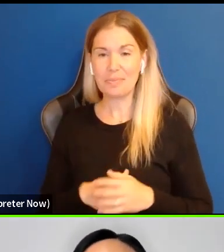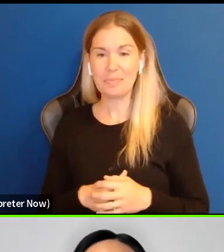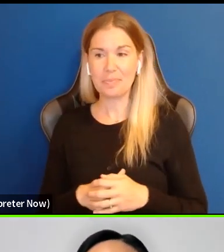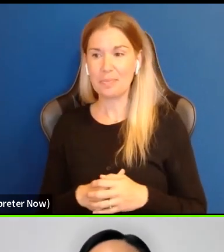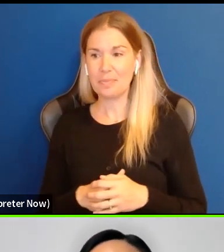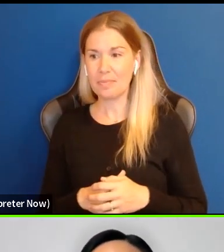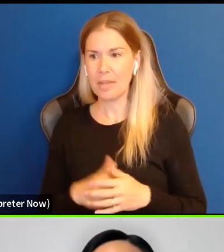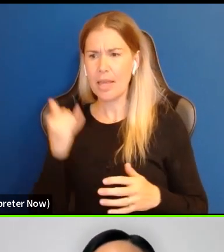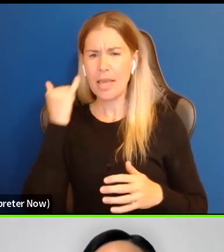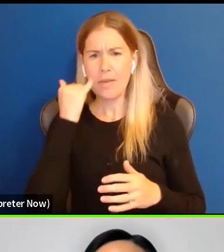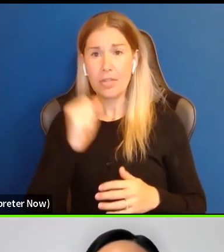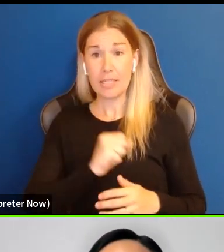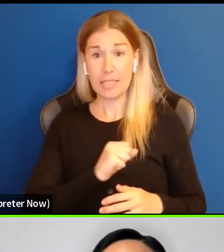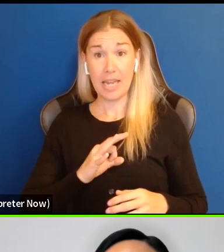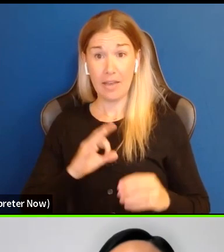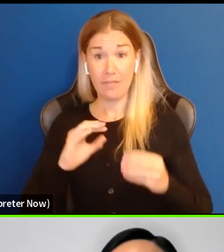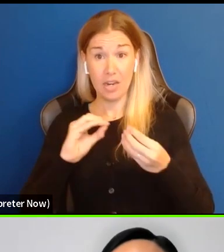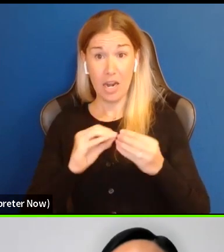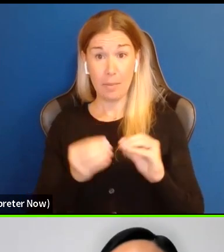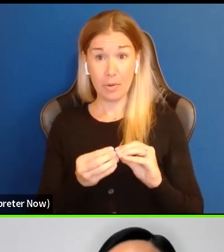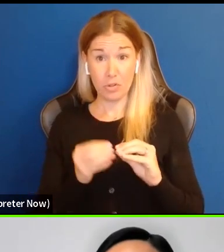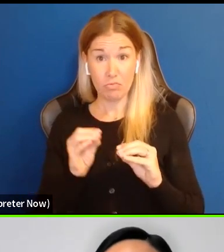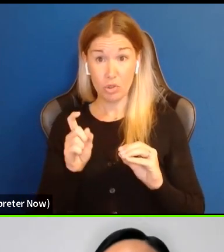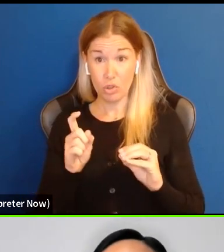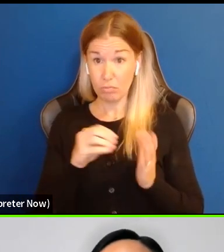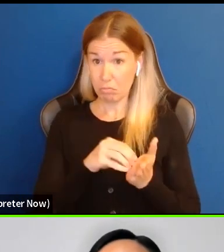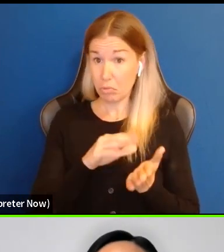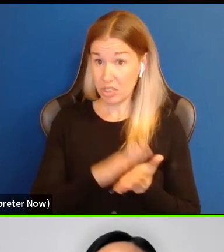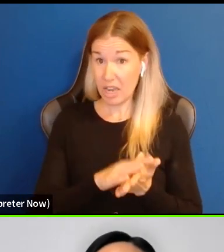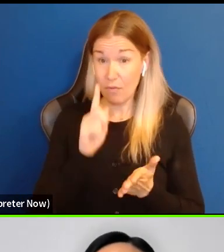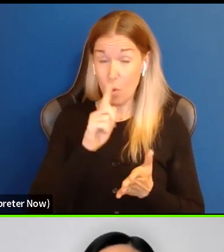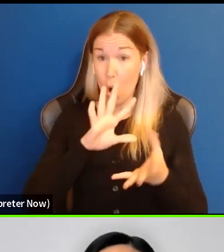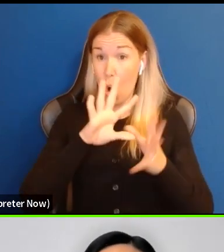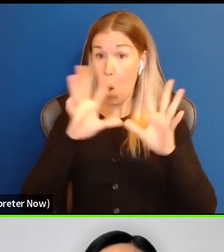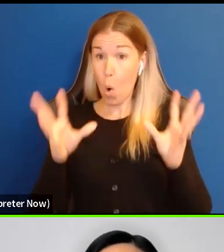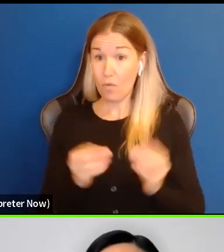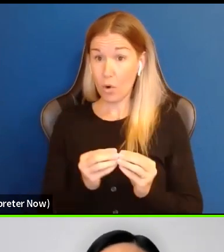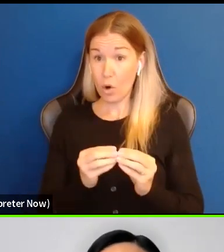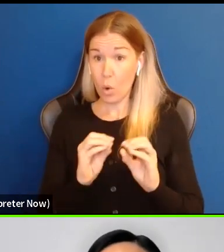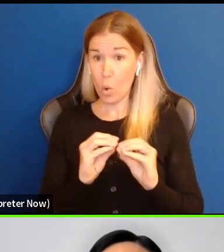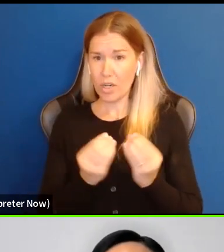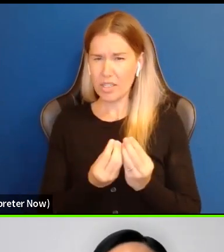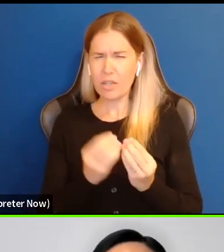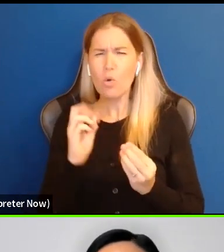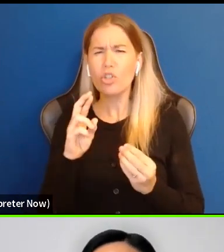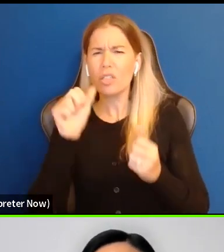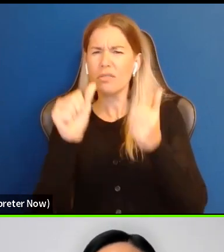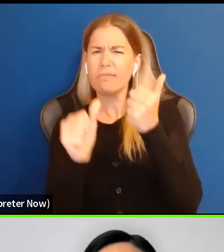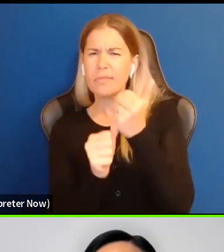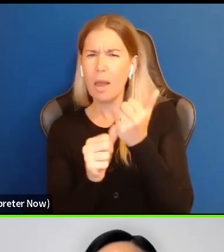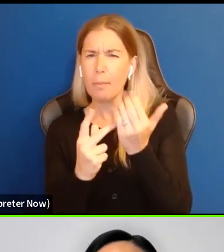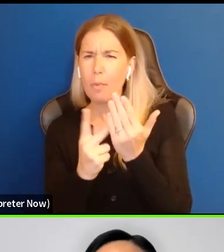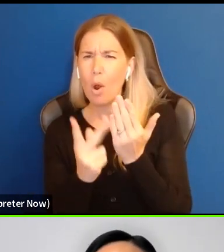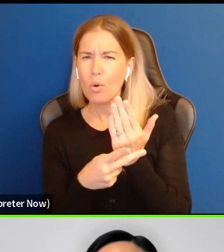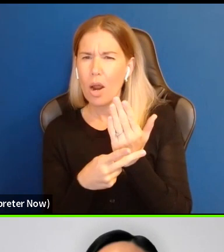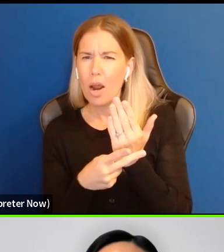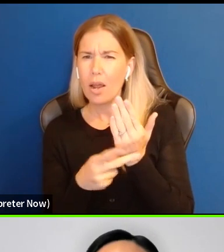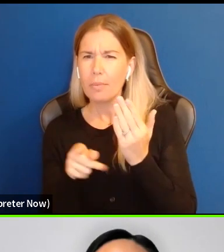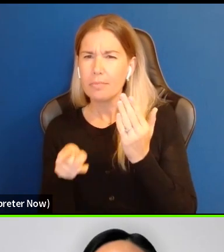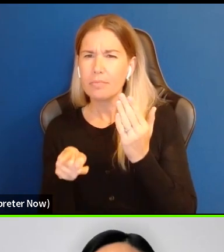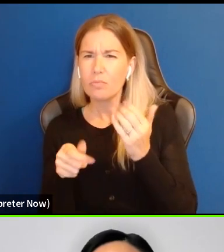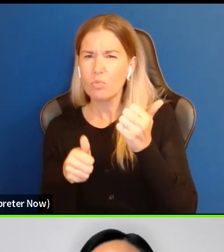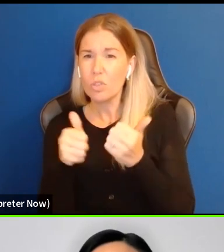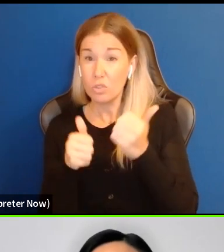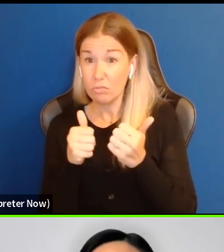number of staff should be stated for the overall organization or just for the sub program that someone is focusing on for